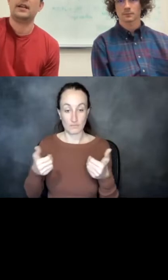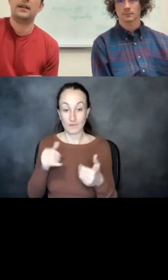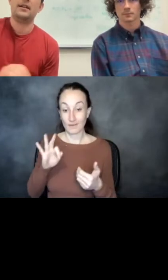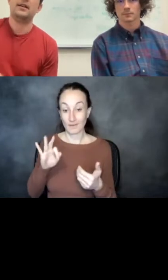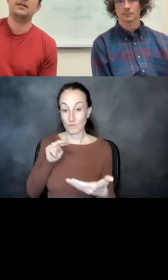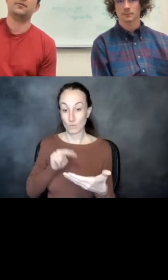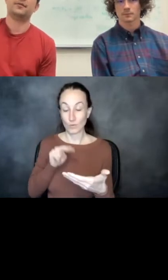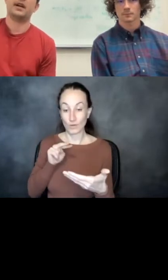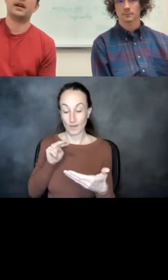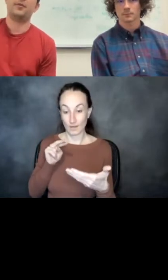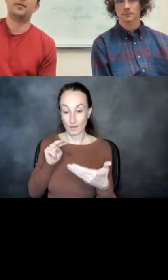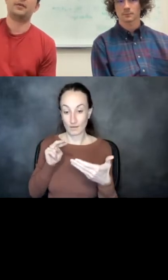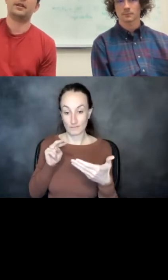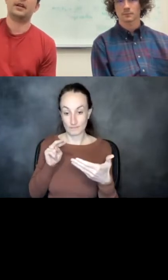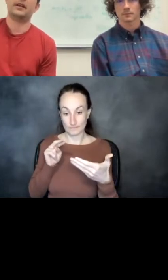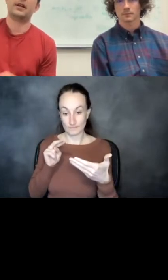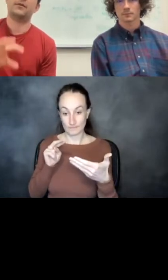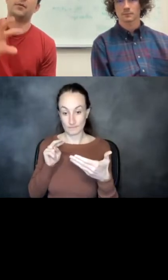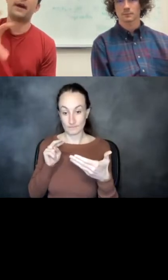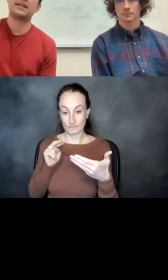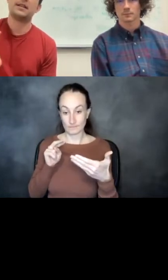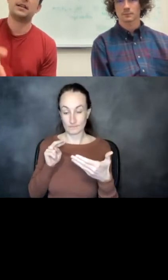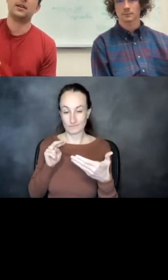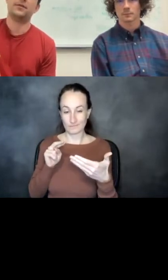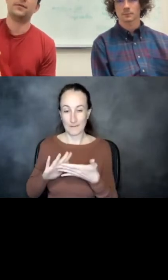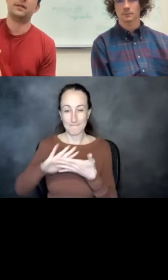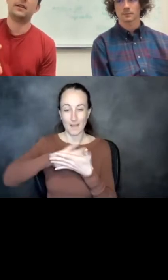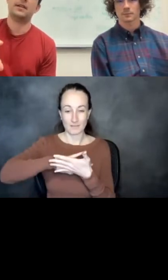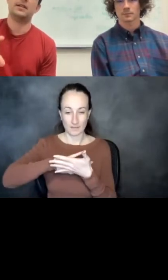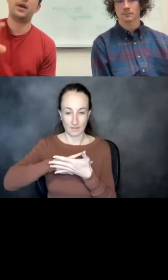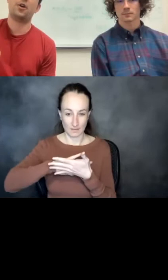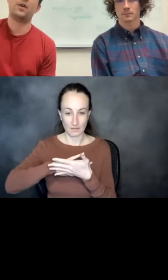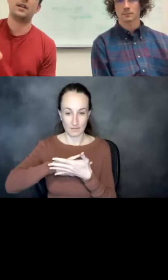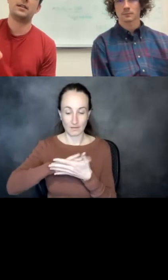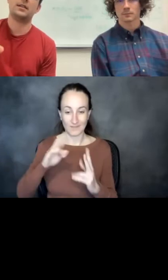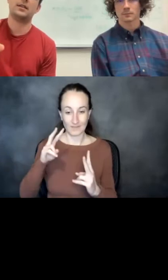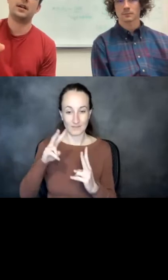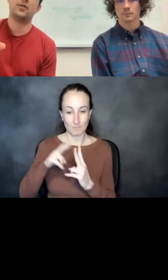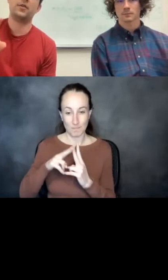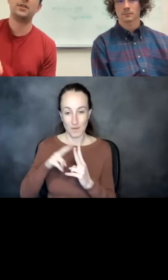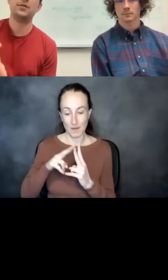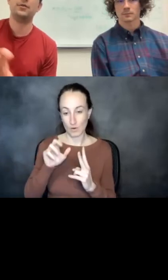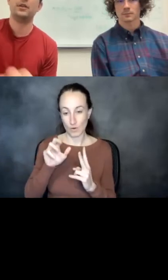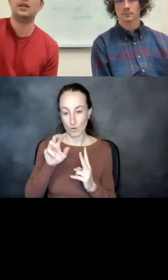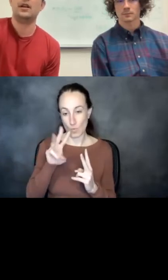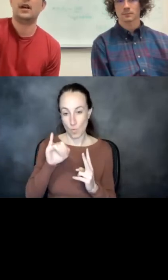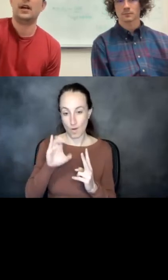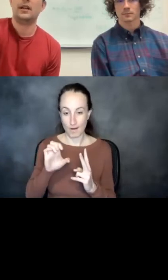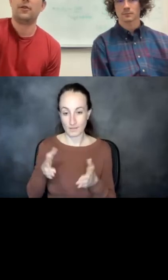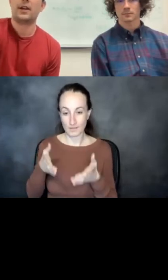look at the kind of a masking of these pairwise residue